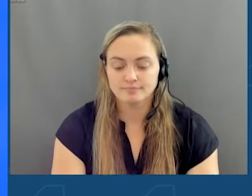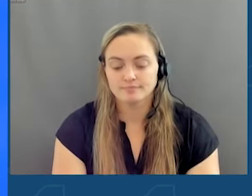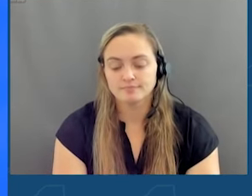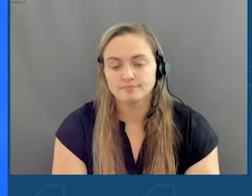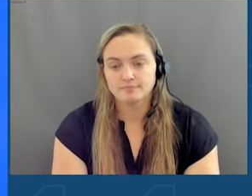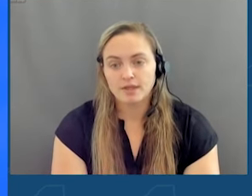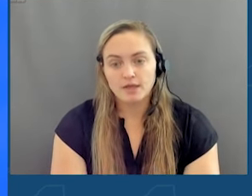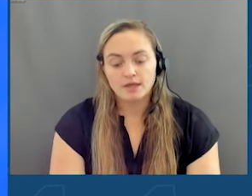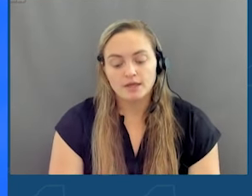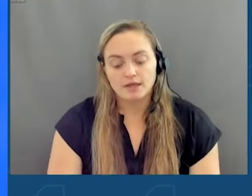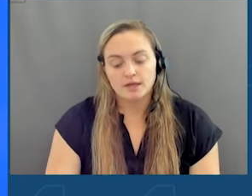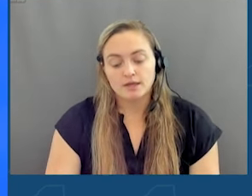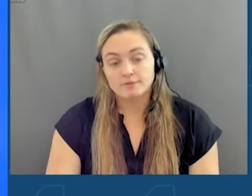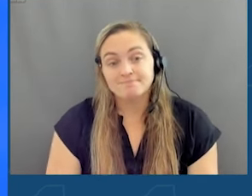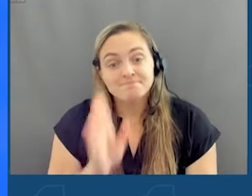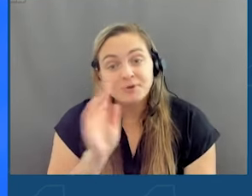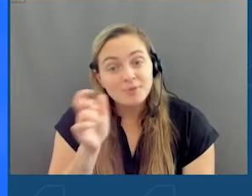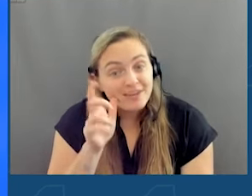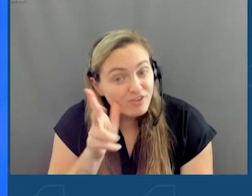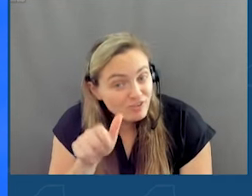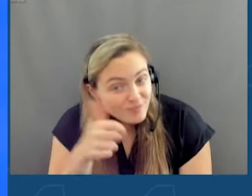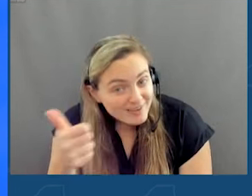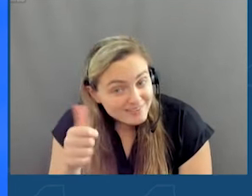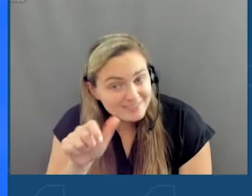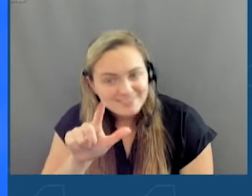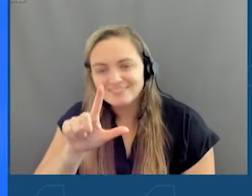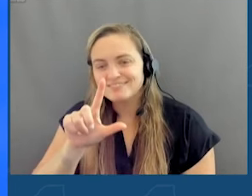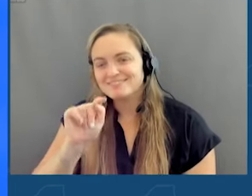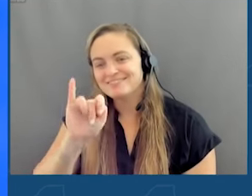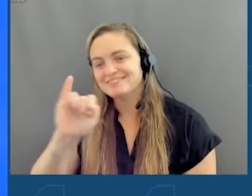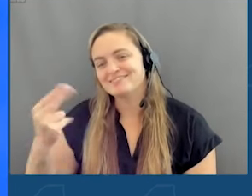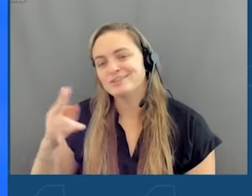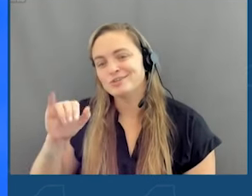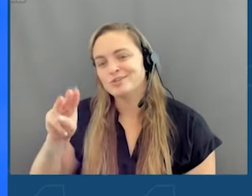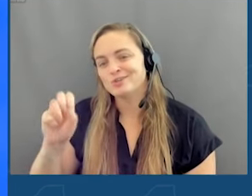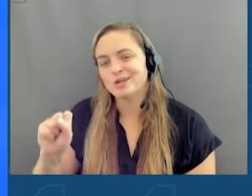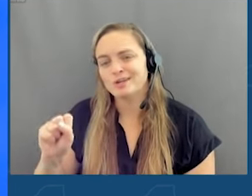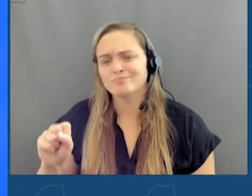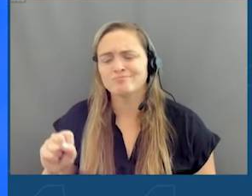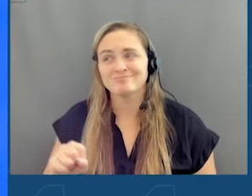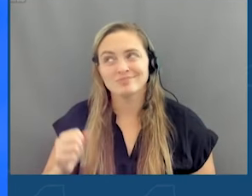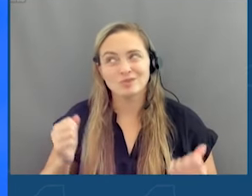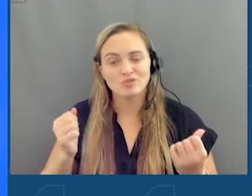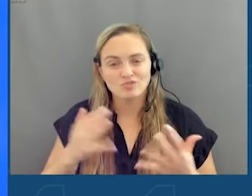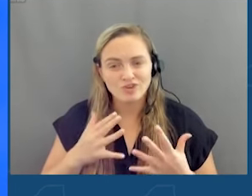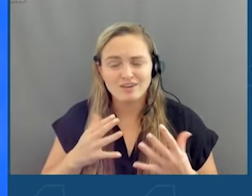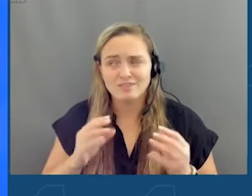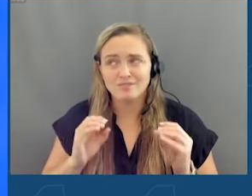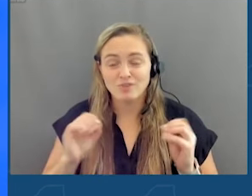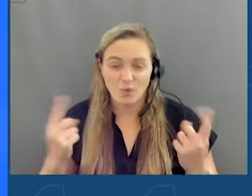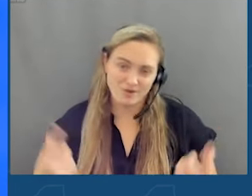And you'll be hearing from Tish James, who is afraid of exactly no one.